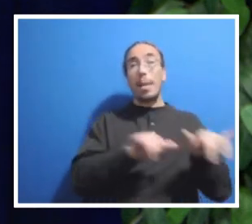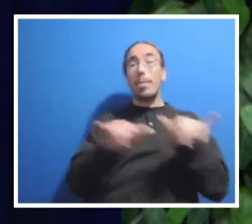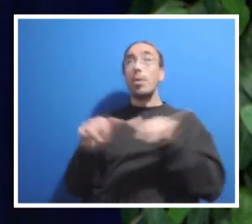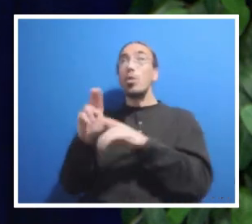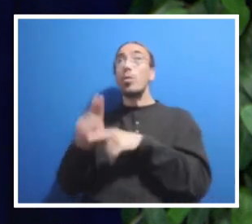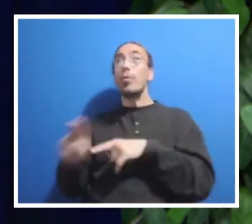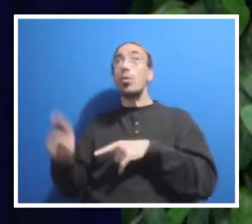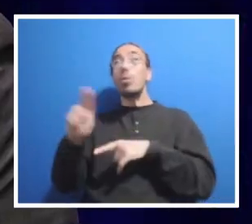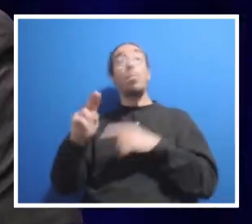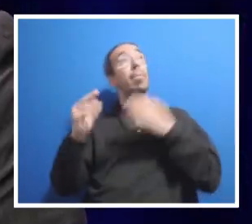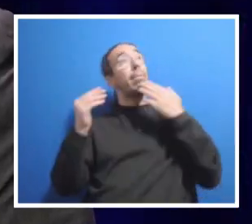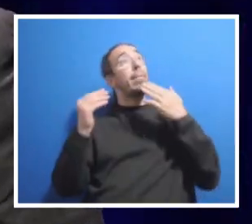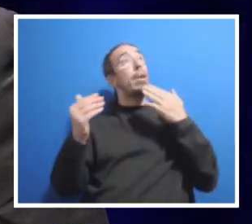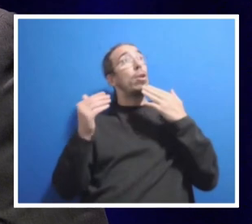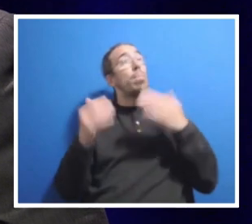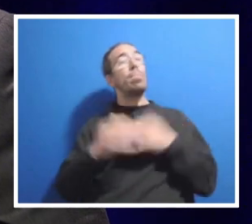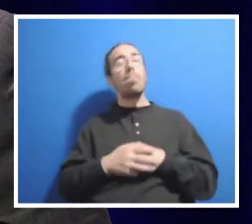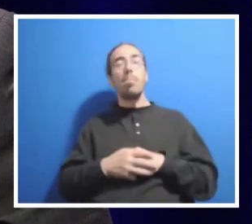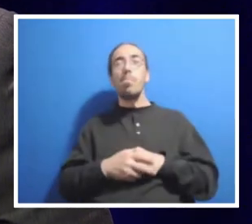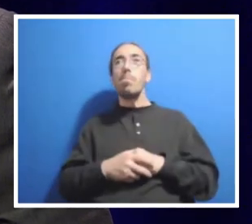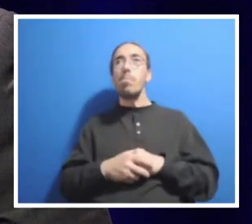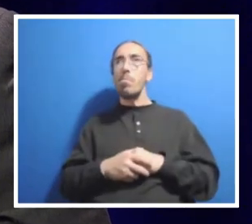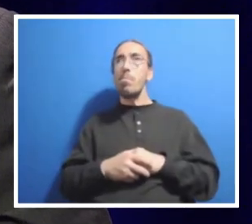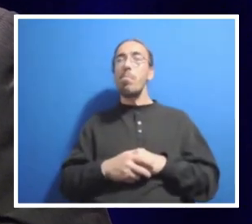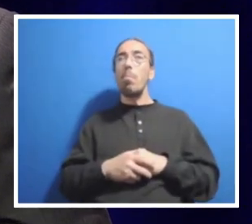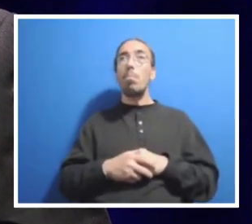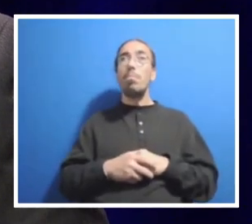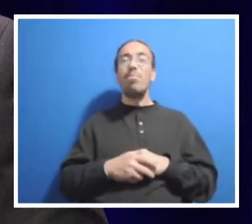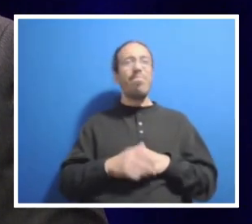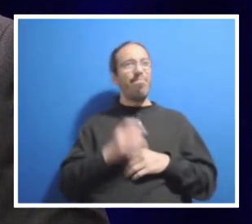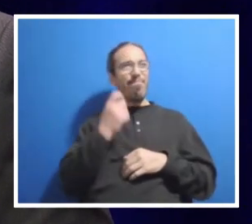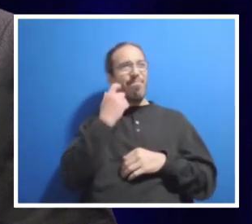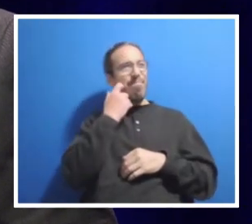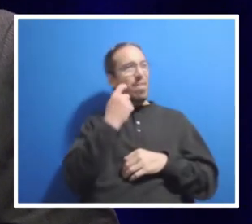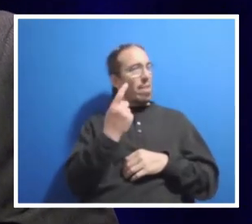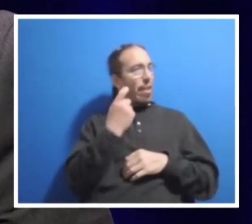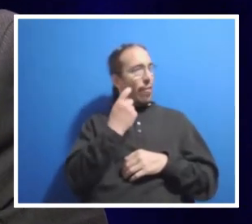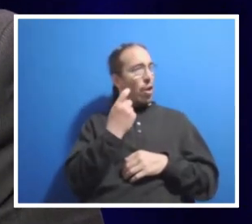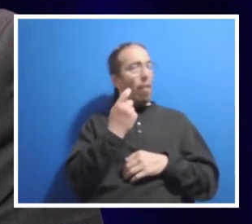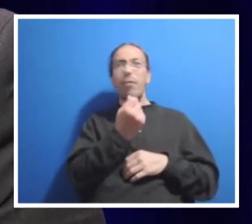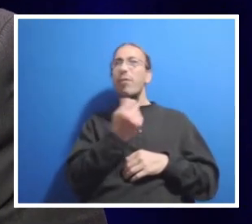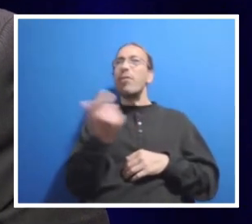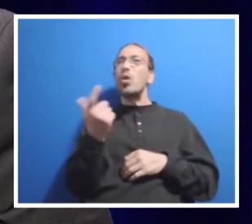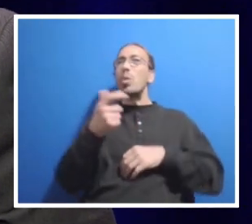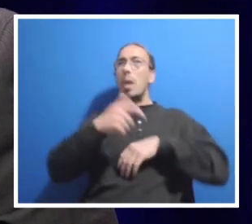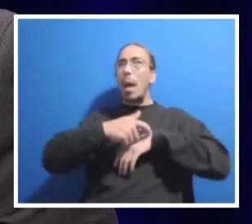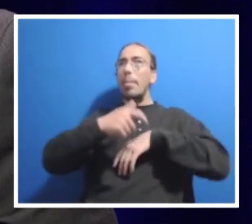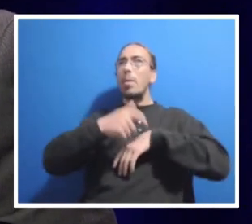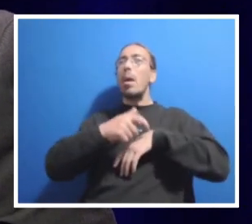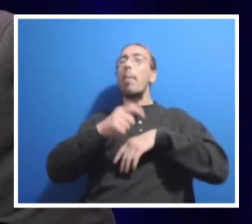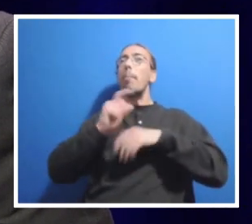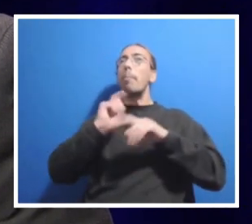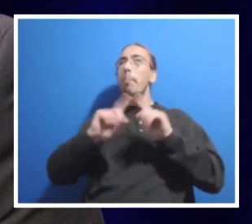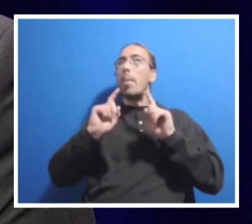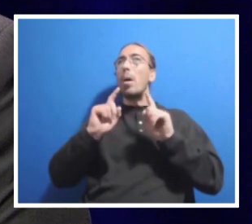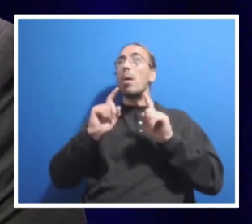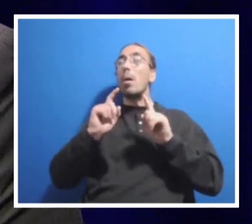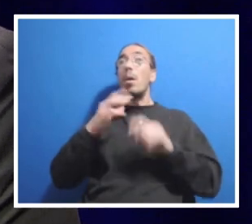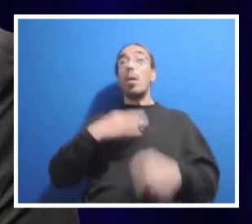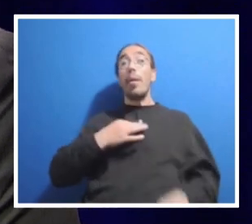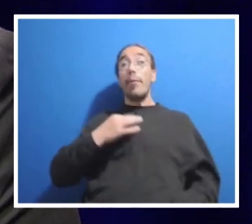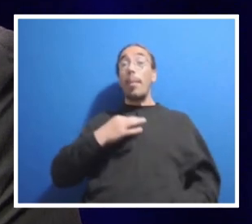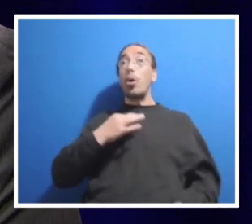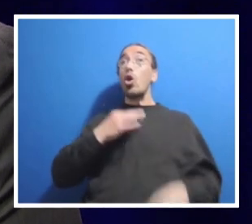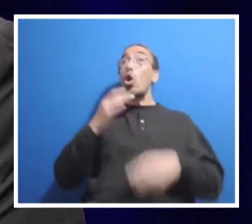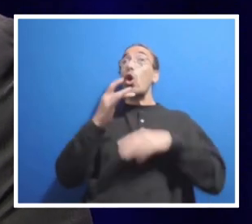Thank you. We've received this question maybe a dozen times. Will there be a voluntary early retirement as been